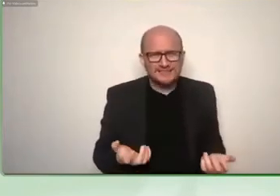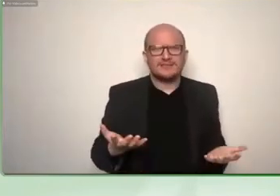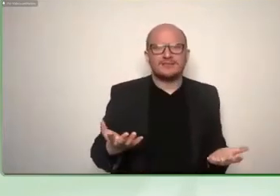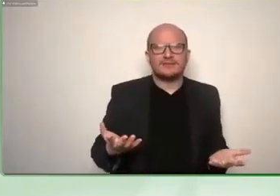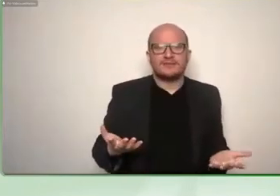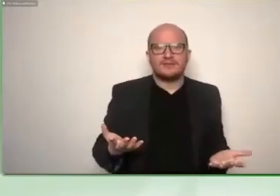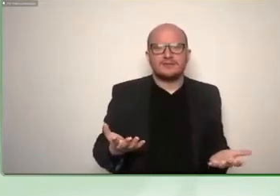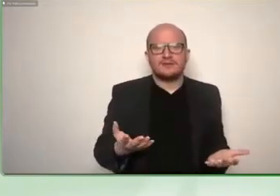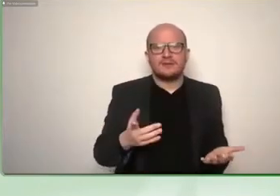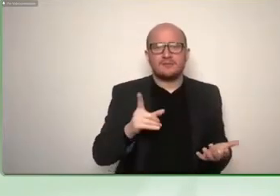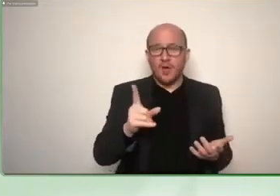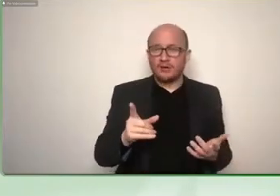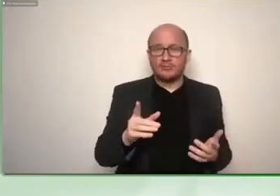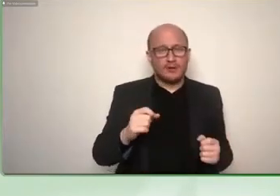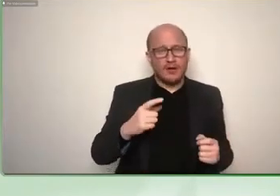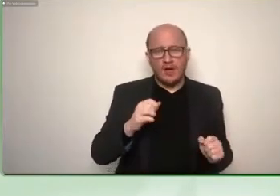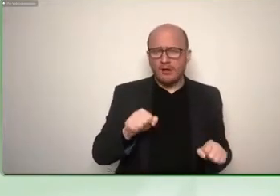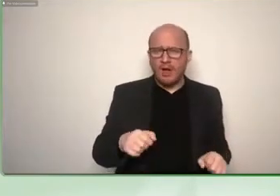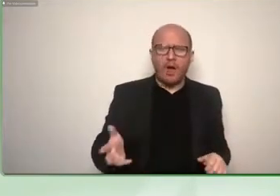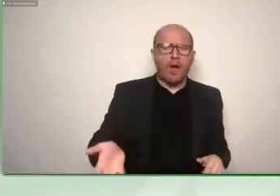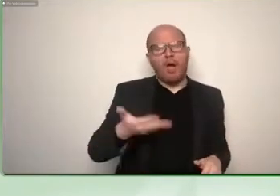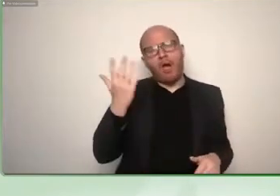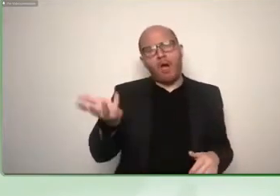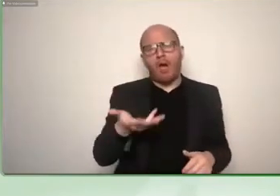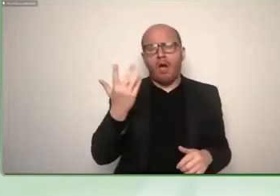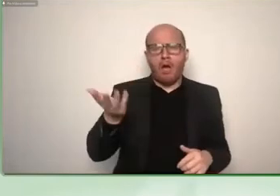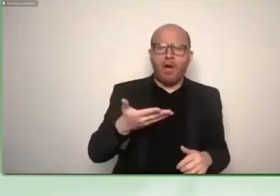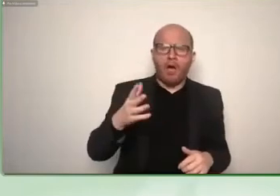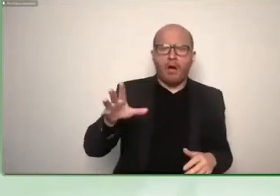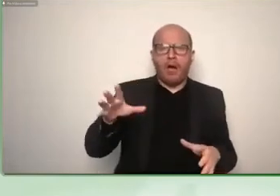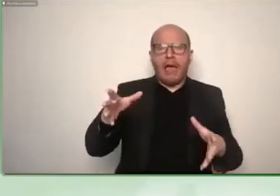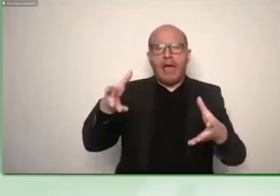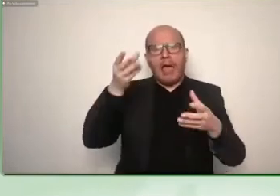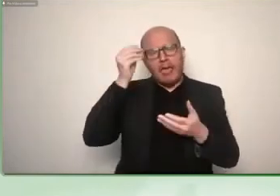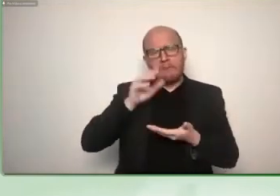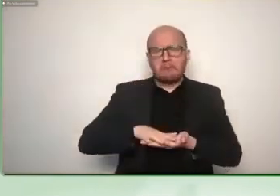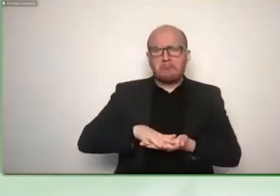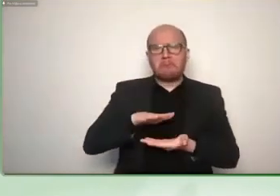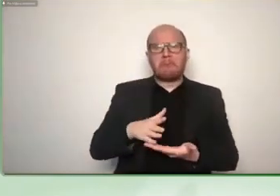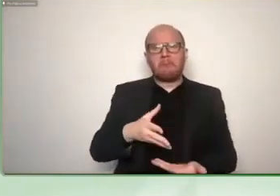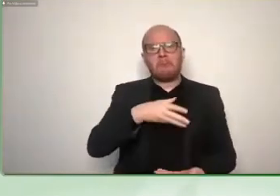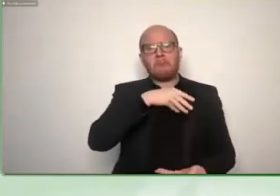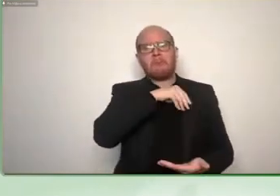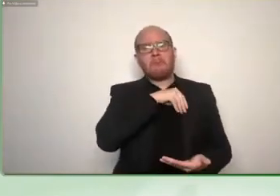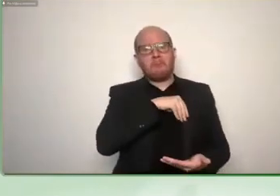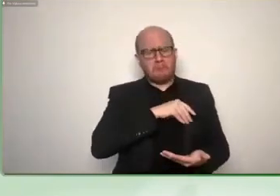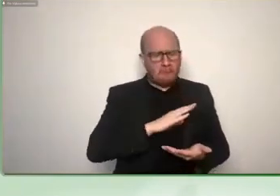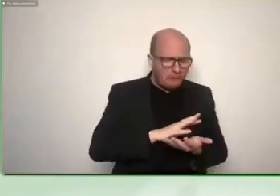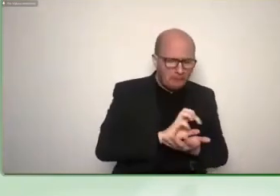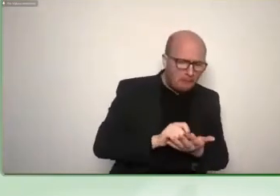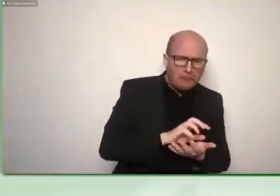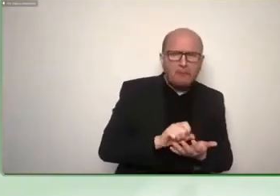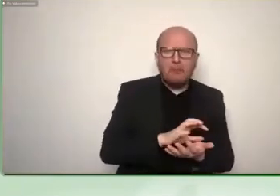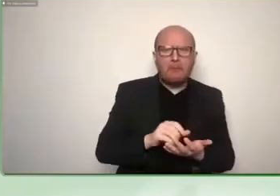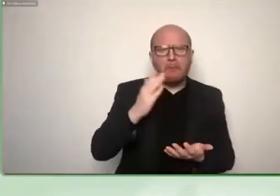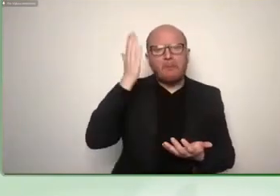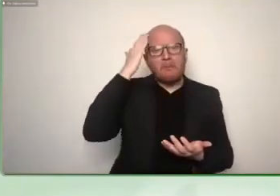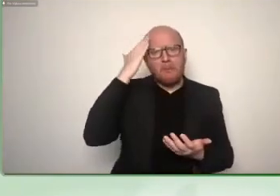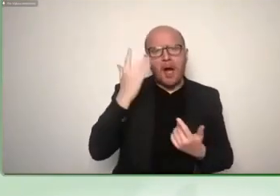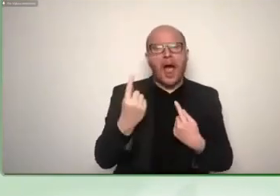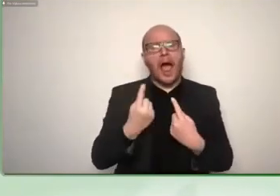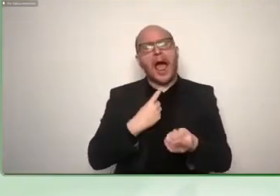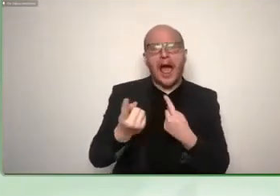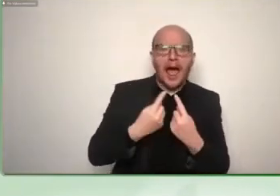and fast to learn and um and so that's why i decided i would like to